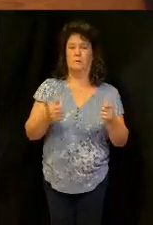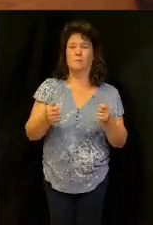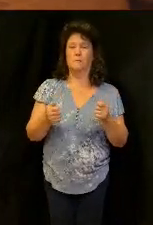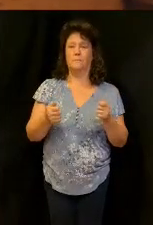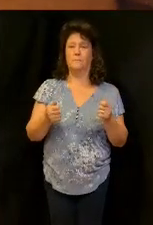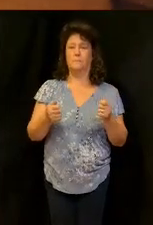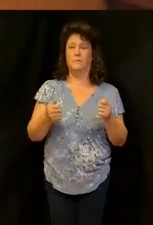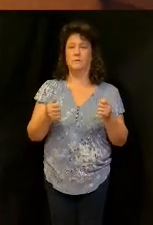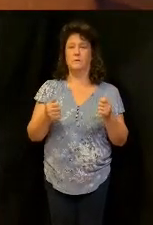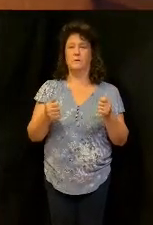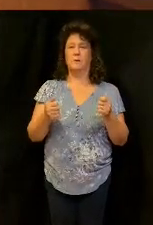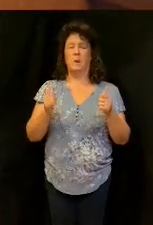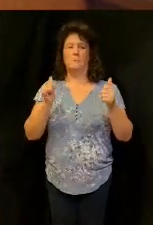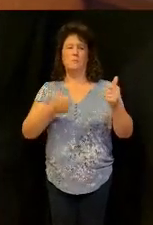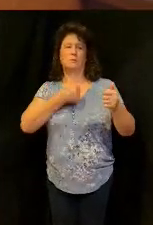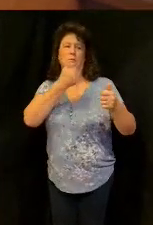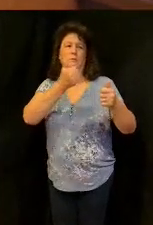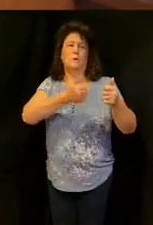pursuit of pleasures.